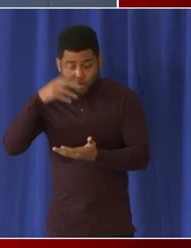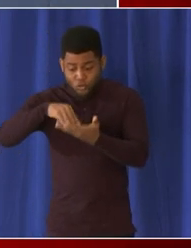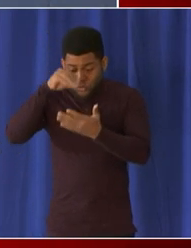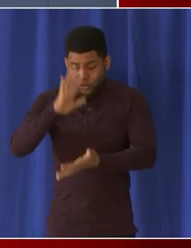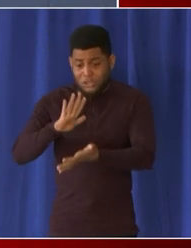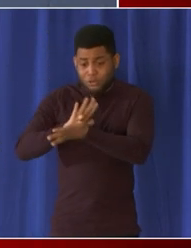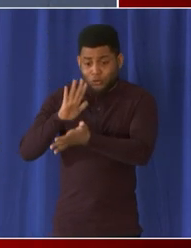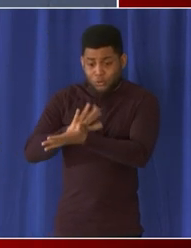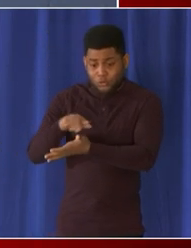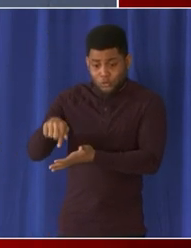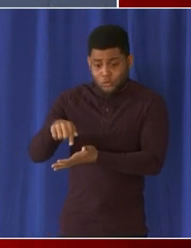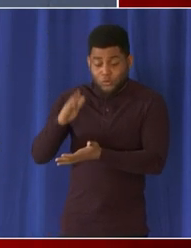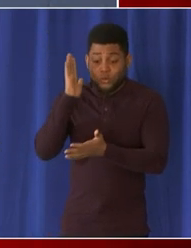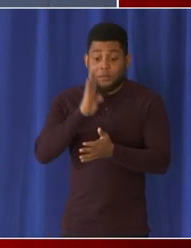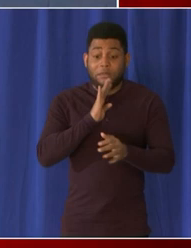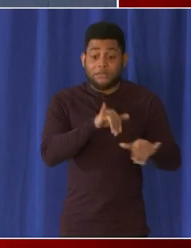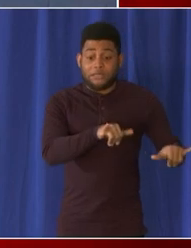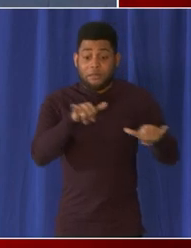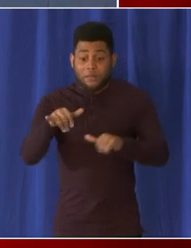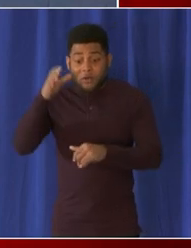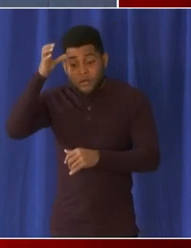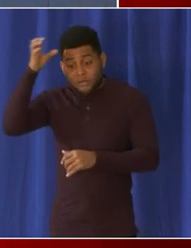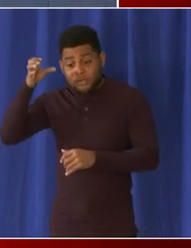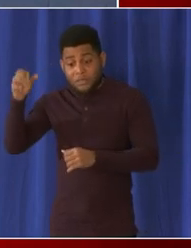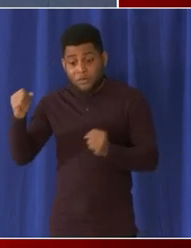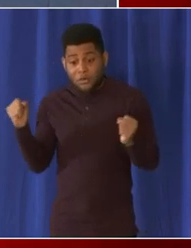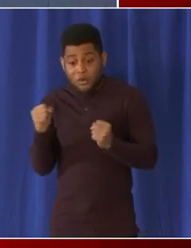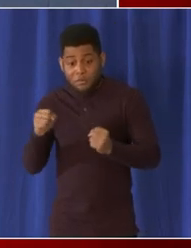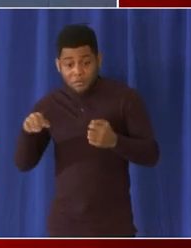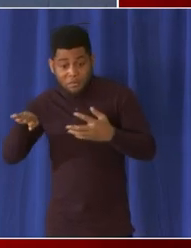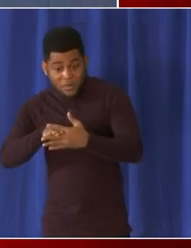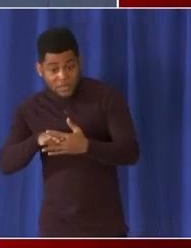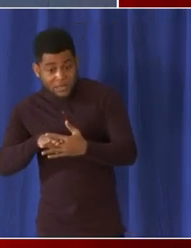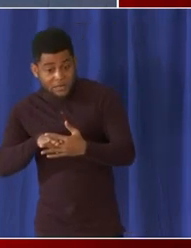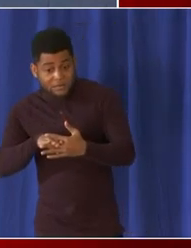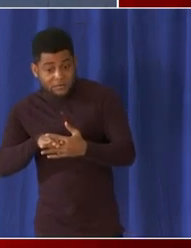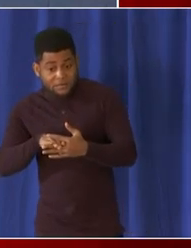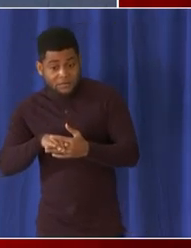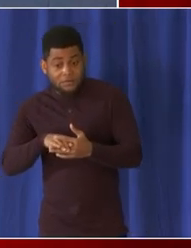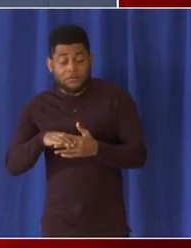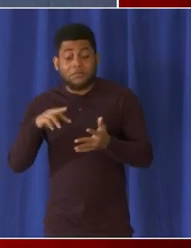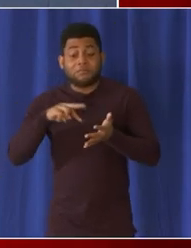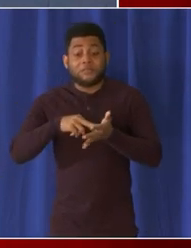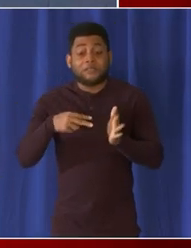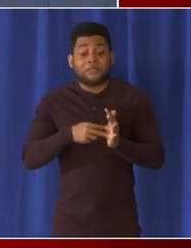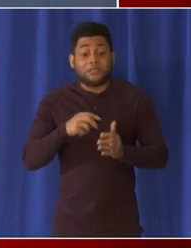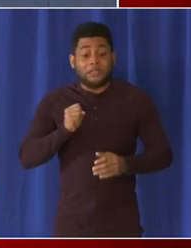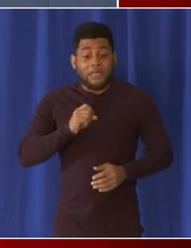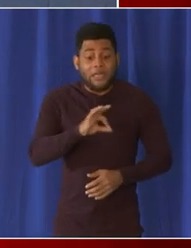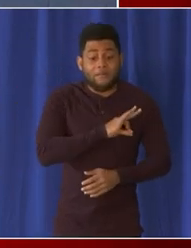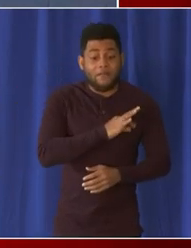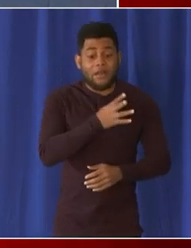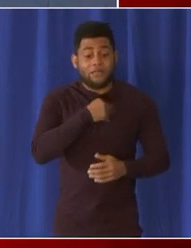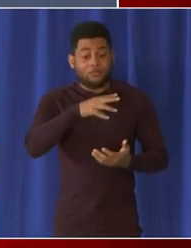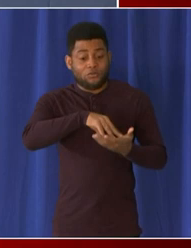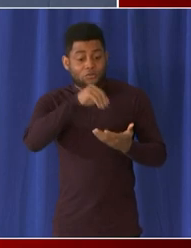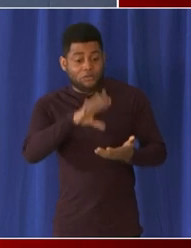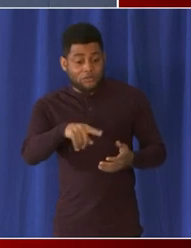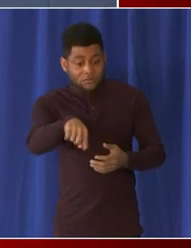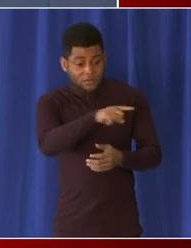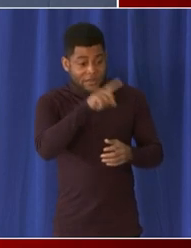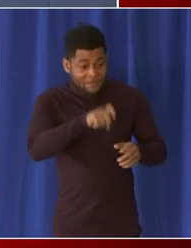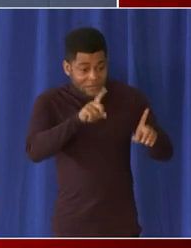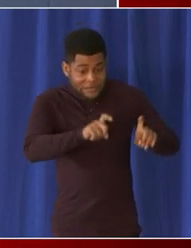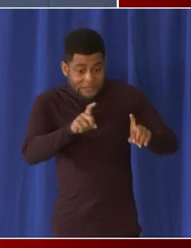after the winter break that there would be two day and is it teacher is it staff and students and then would it look the same way there would be two days set